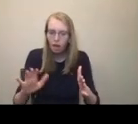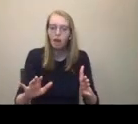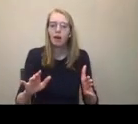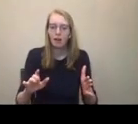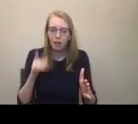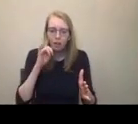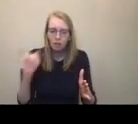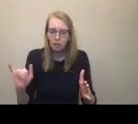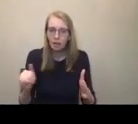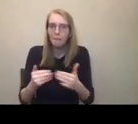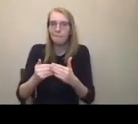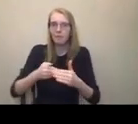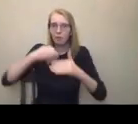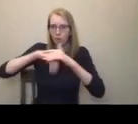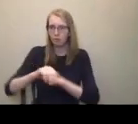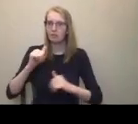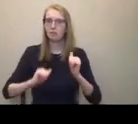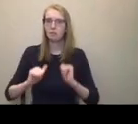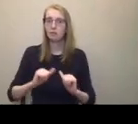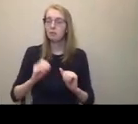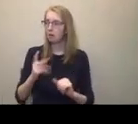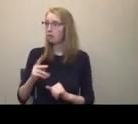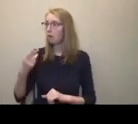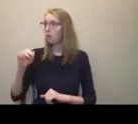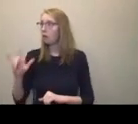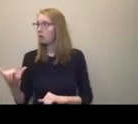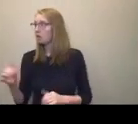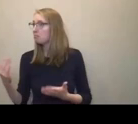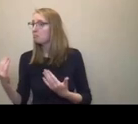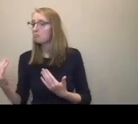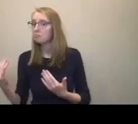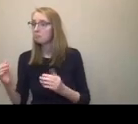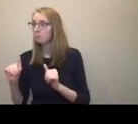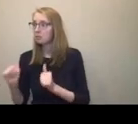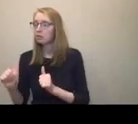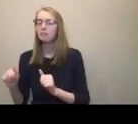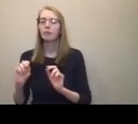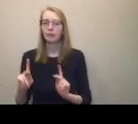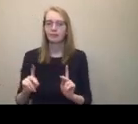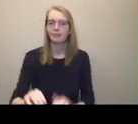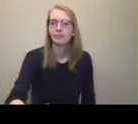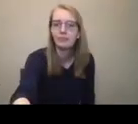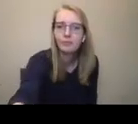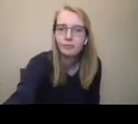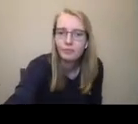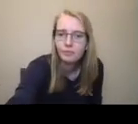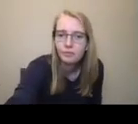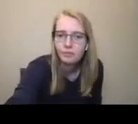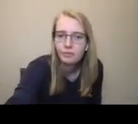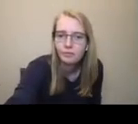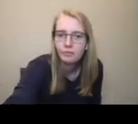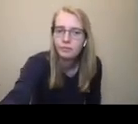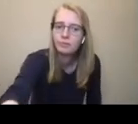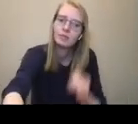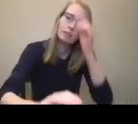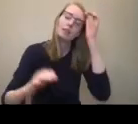Okay, Molly, anything? You good? Okay. So again, moving into visually impaired, and it's a spectrum because most of